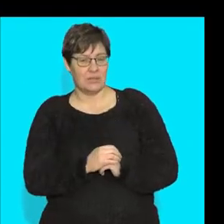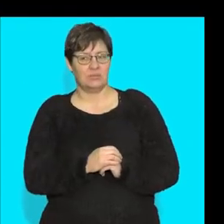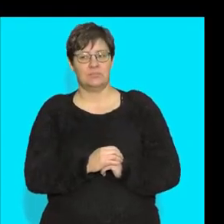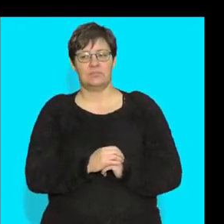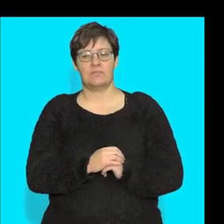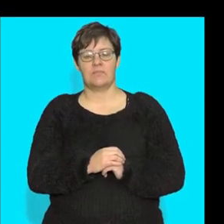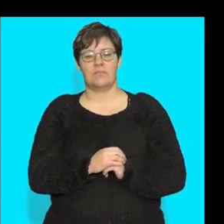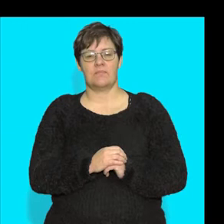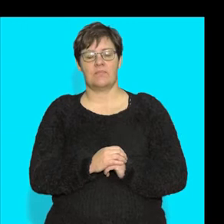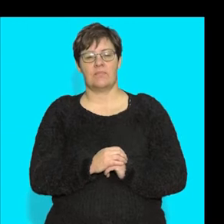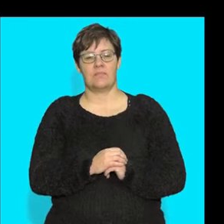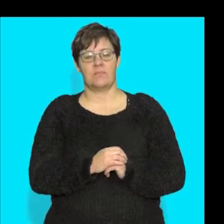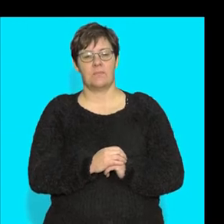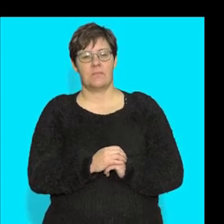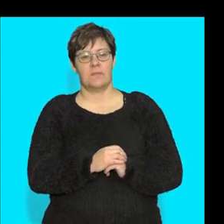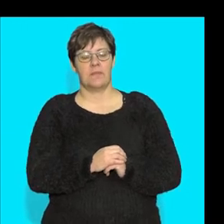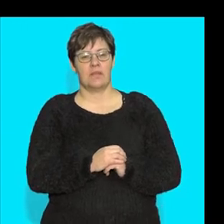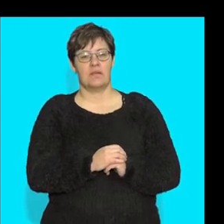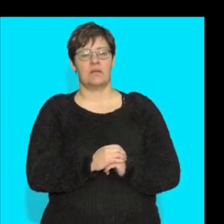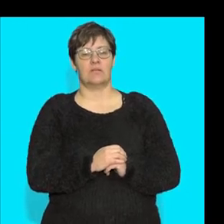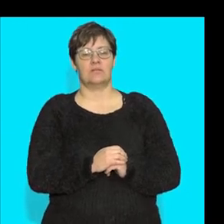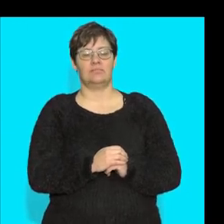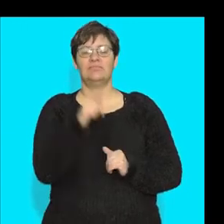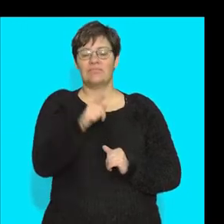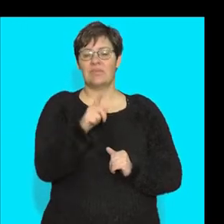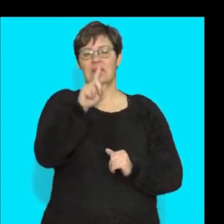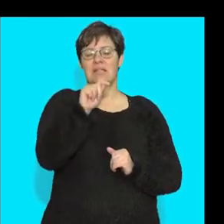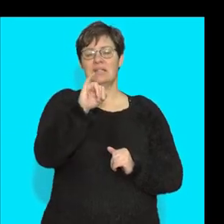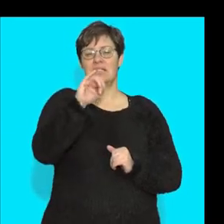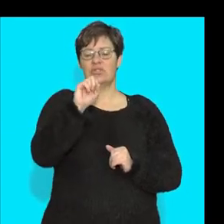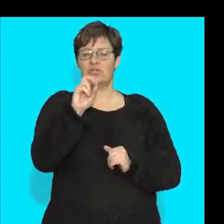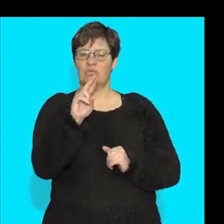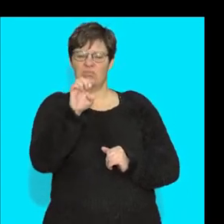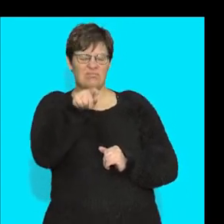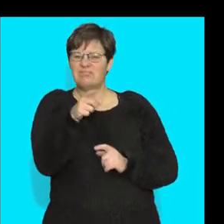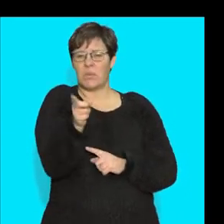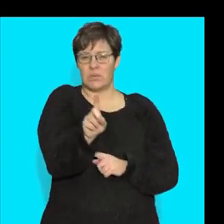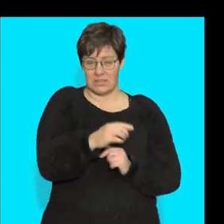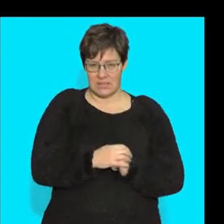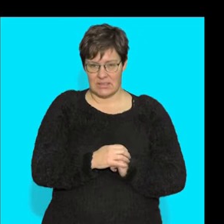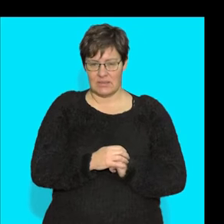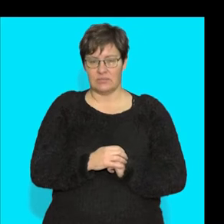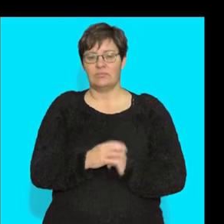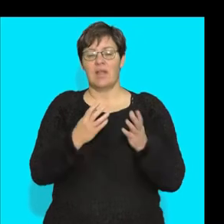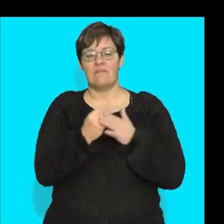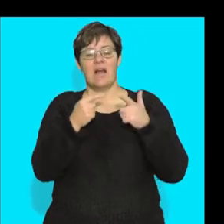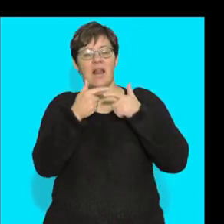when we look at, all right, the tissue is, is what is a tissue? So here in front of me, I have the level